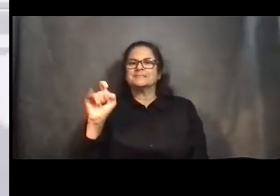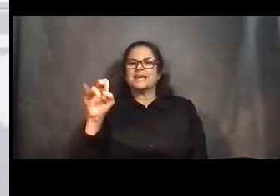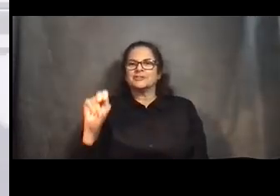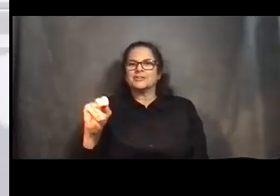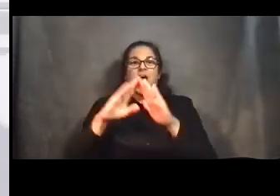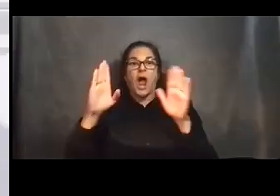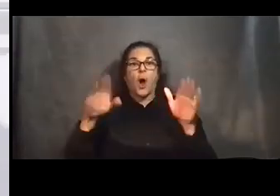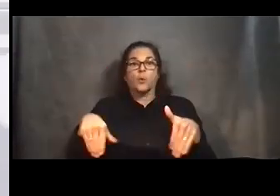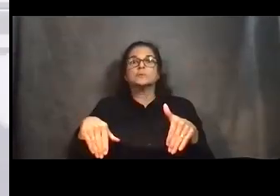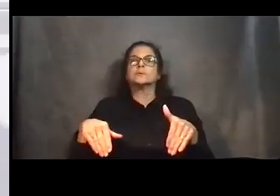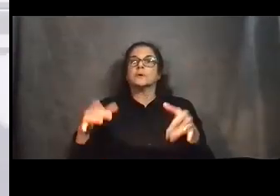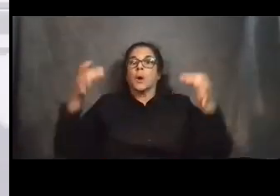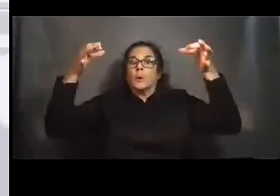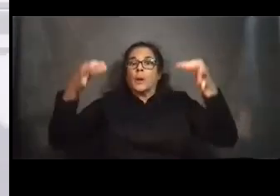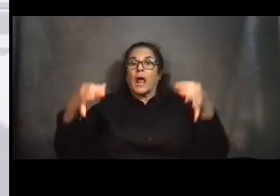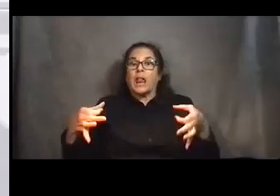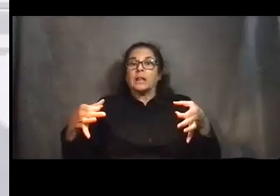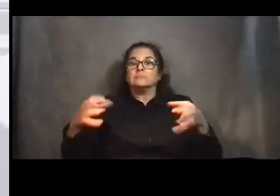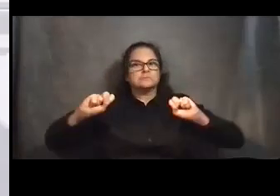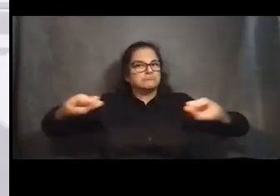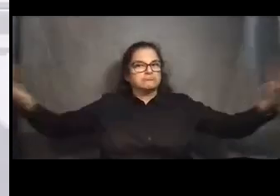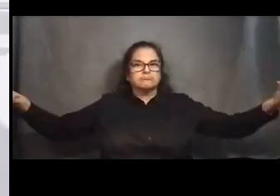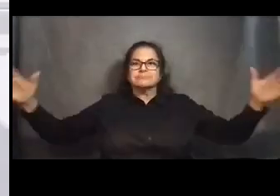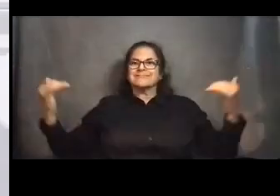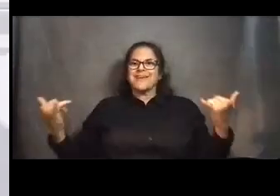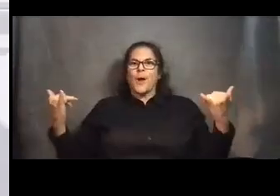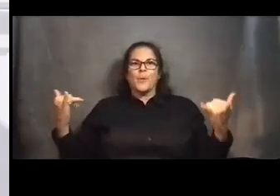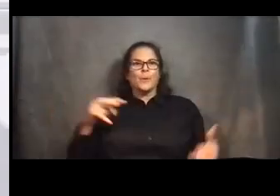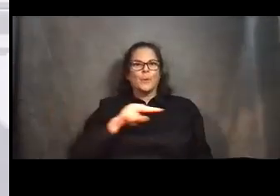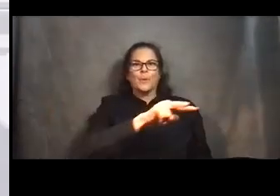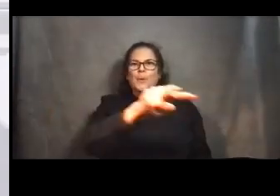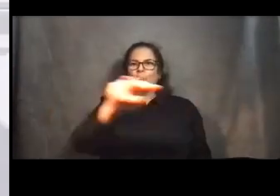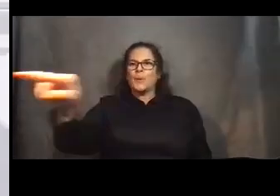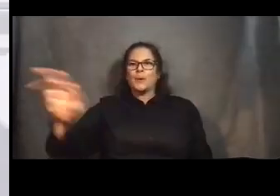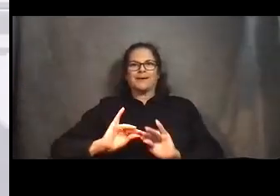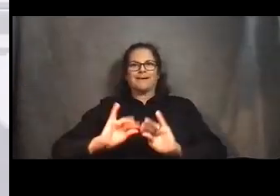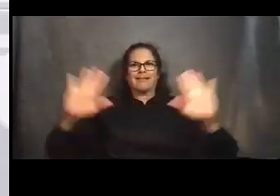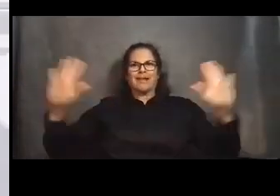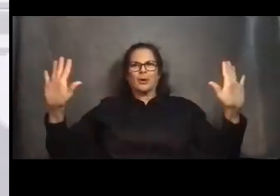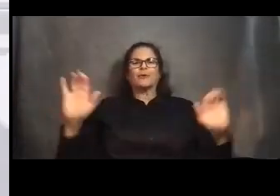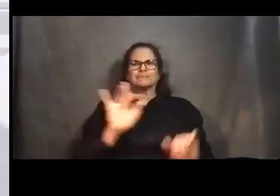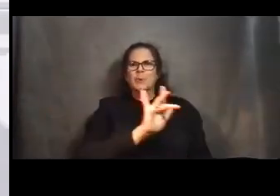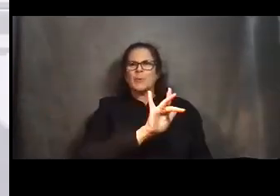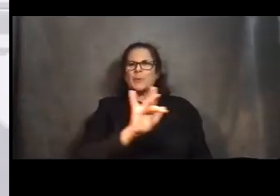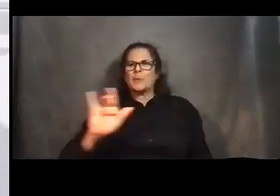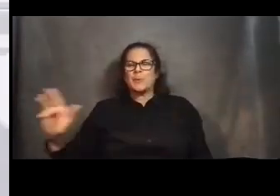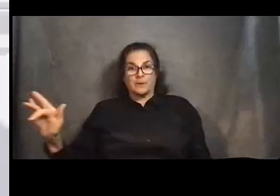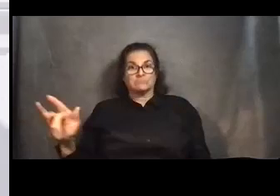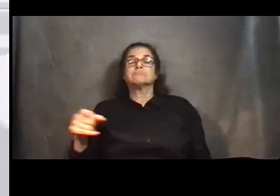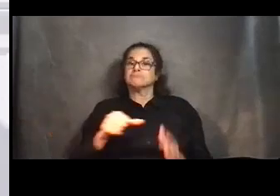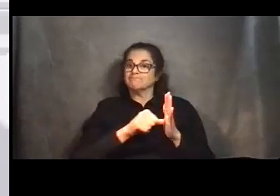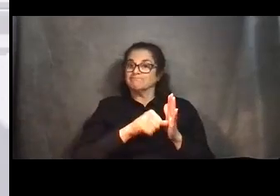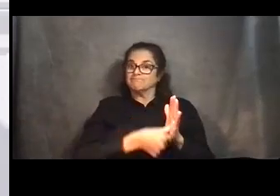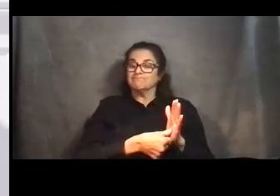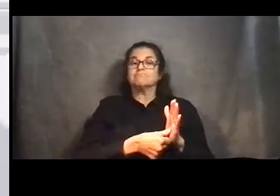columns have been removed, providing a clear span and open view of the station. I would like to note that the main station